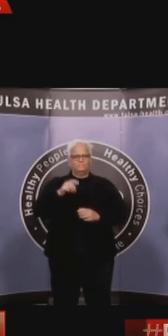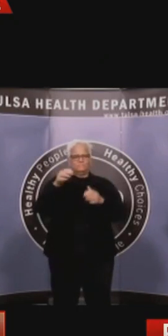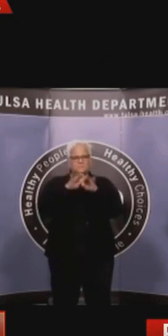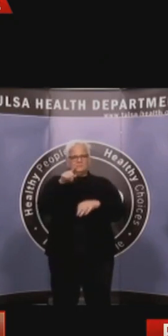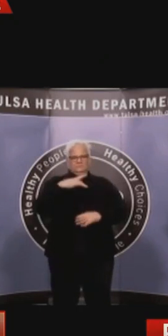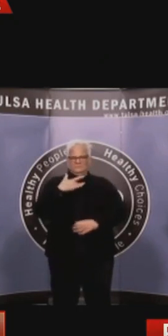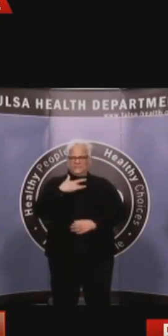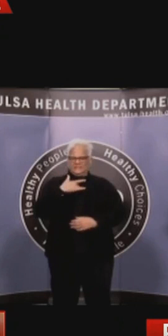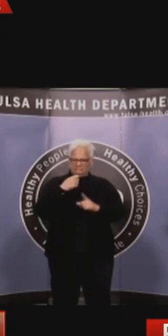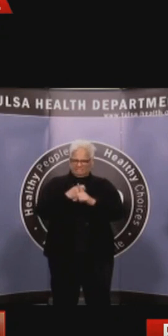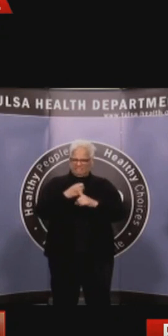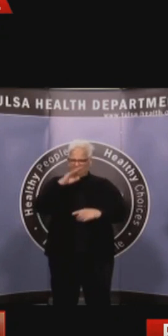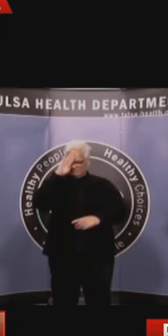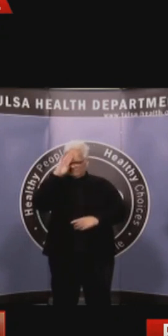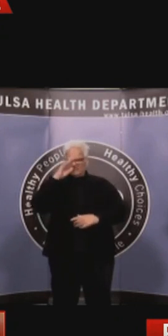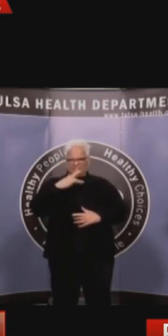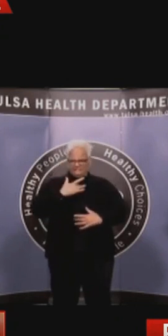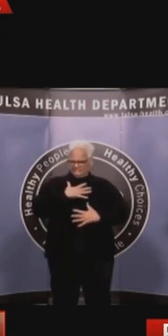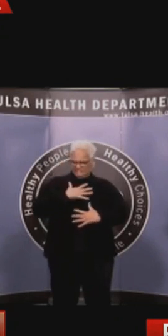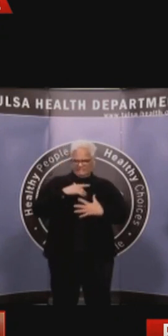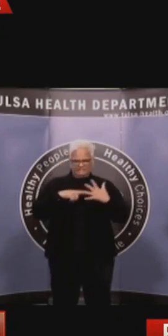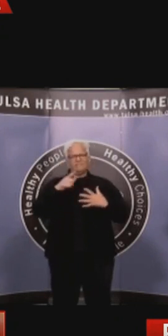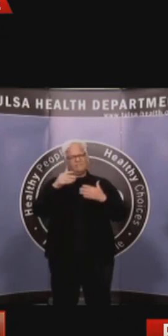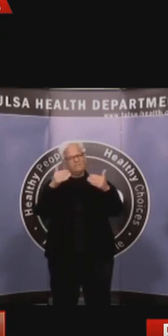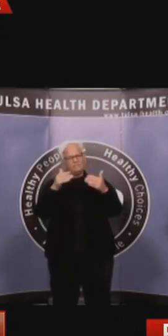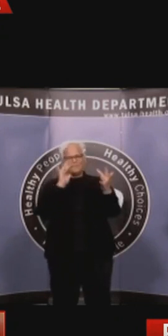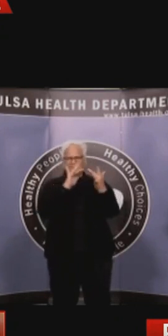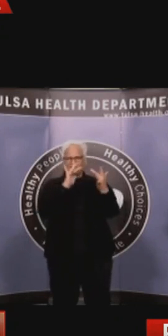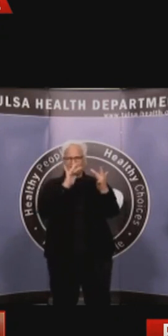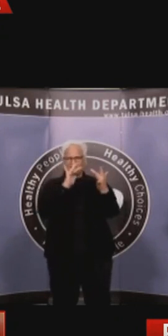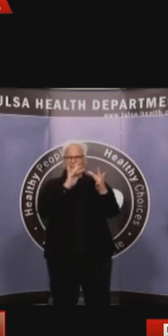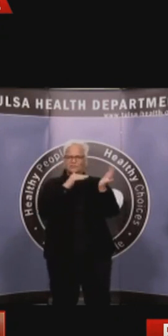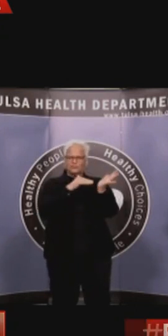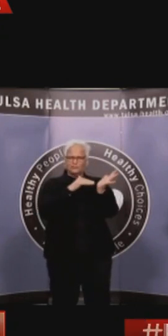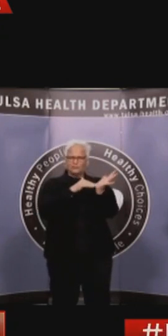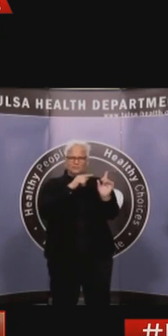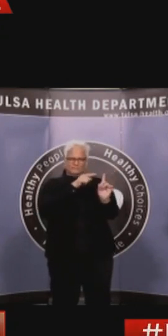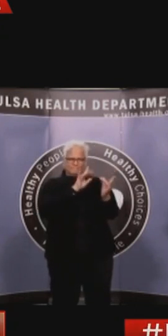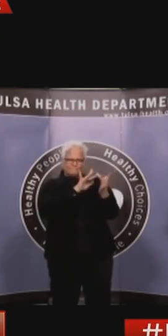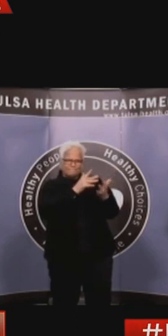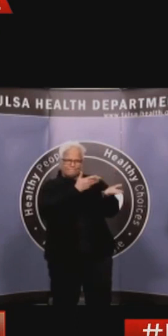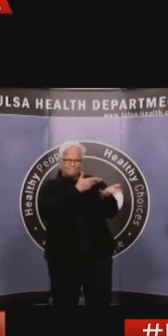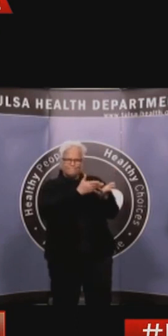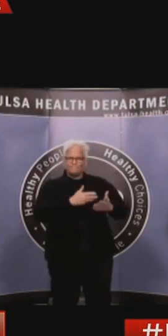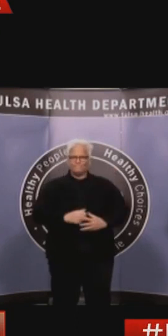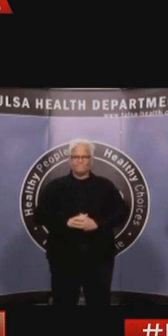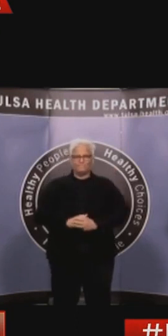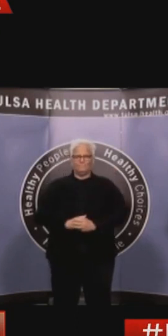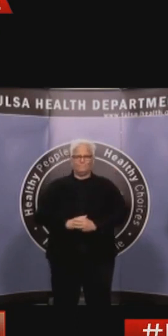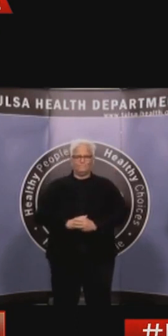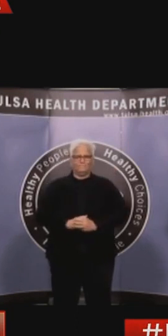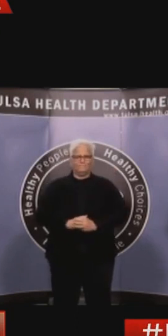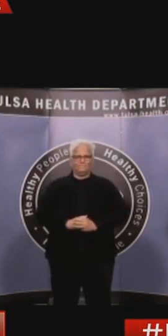collection kits available to continue to provide specimen collection for symptomatic individuals who are uninsured and underinsured or who do